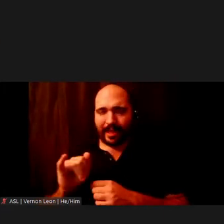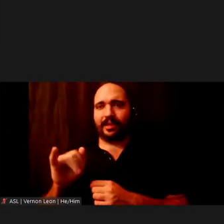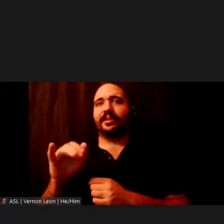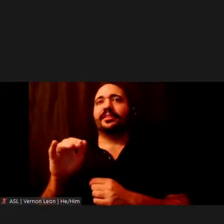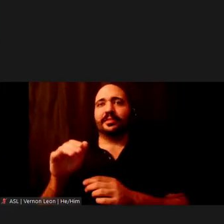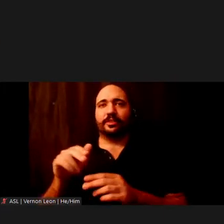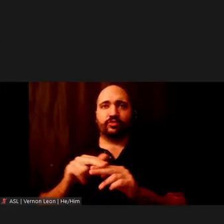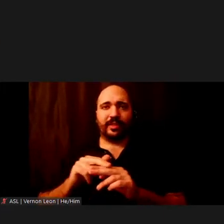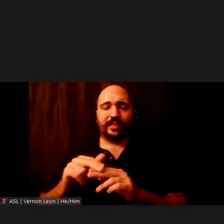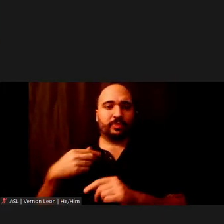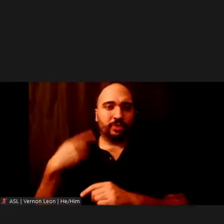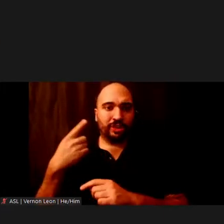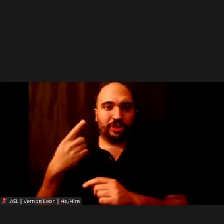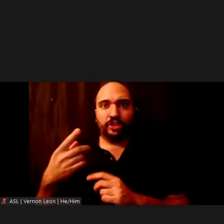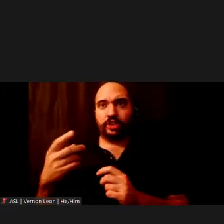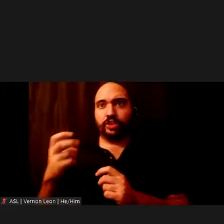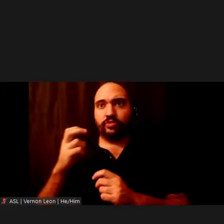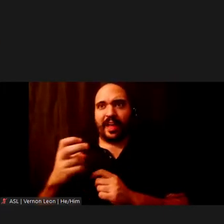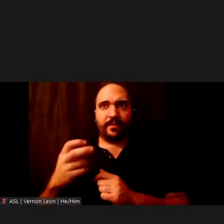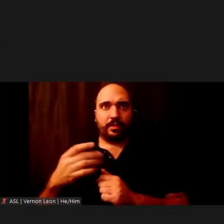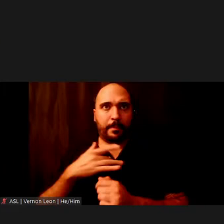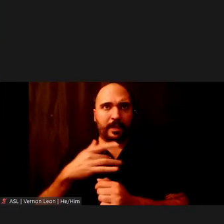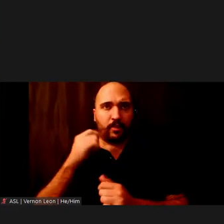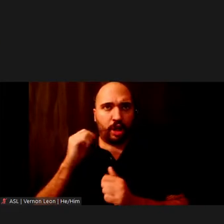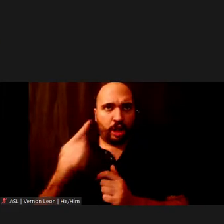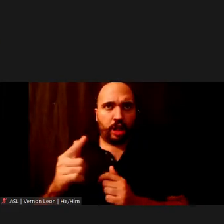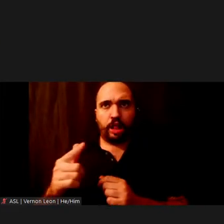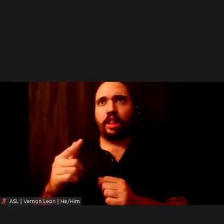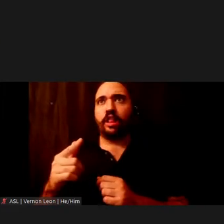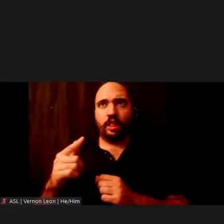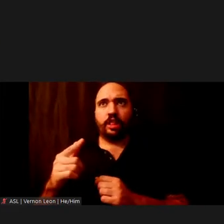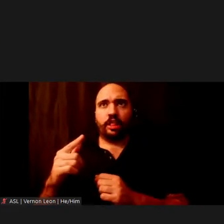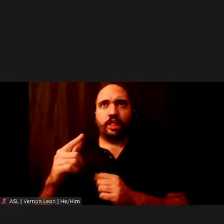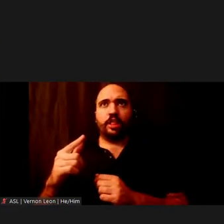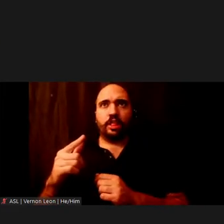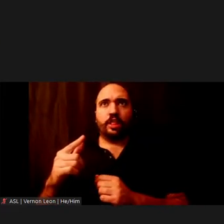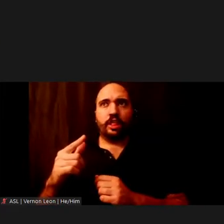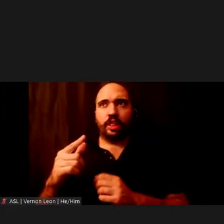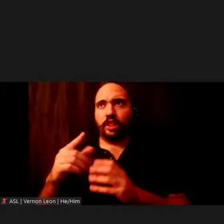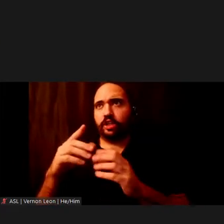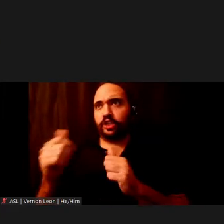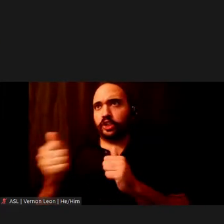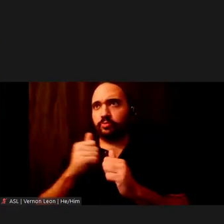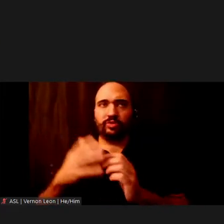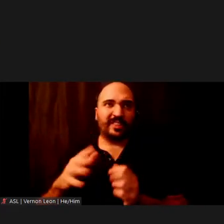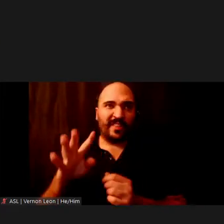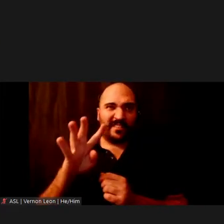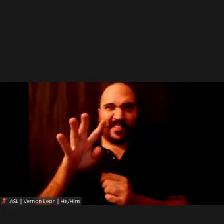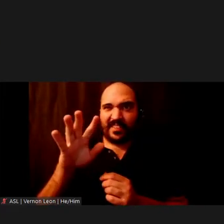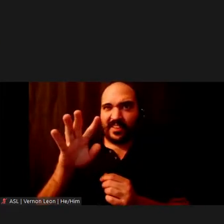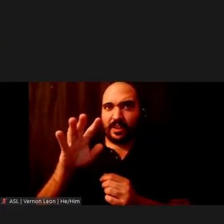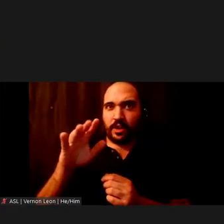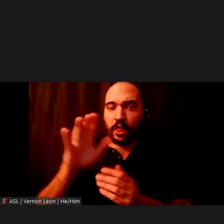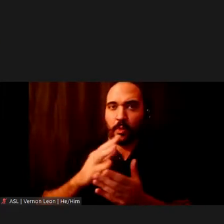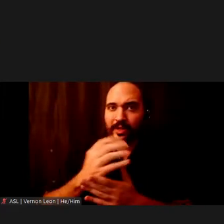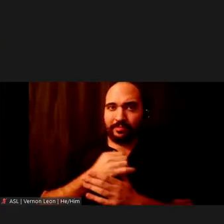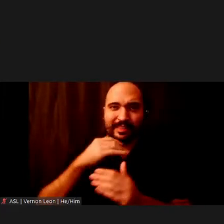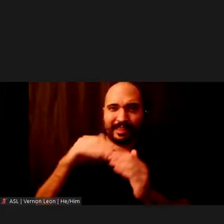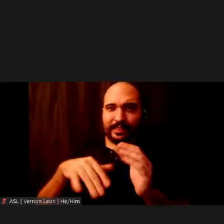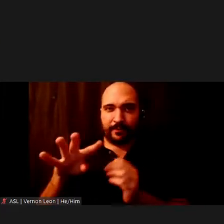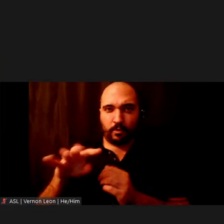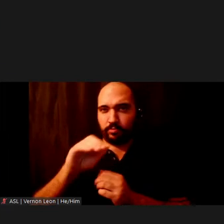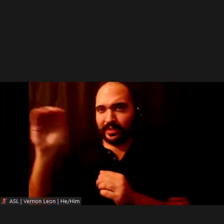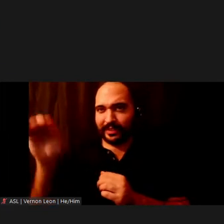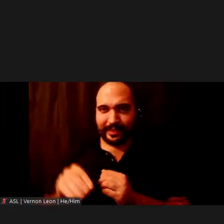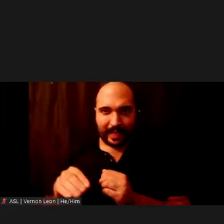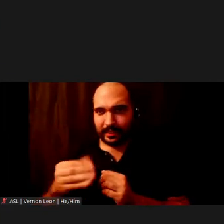When we consider the travel patterns for all commuters, low income drivers account for under 4% of the total vehicle trips into the Manhattan Central Business District in the morning peak